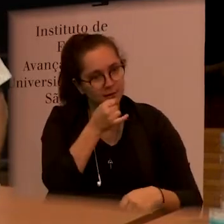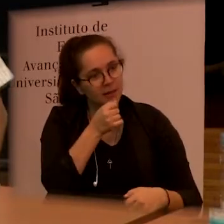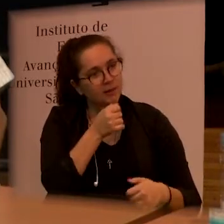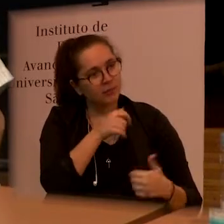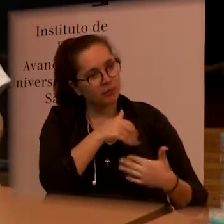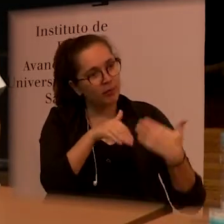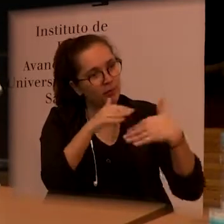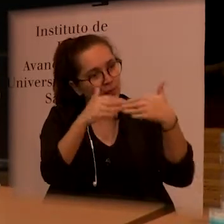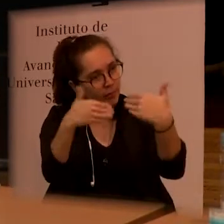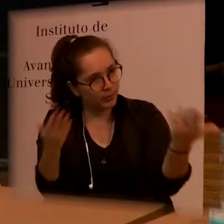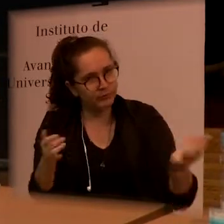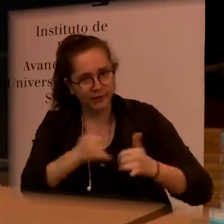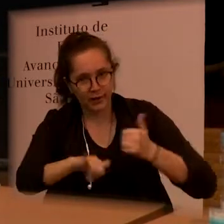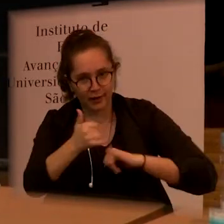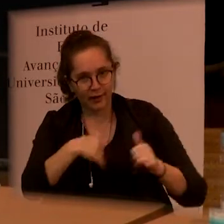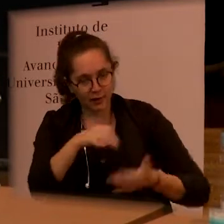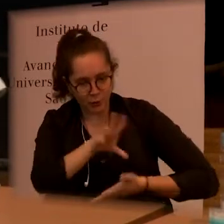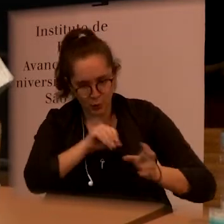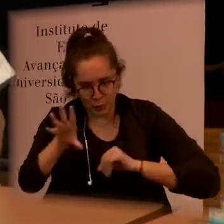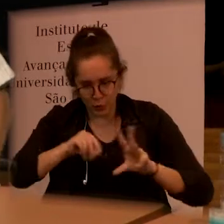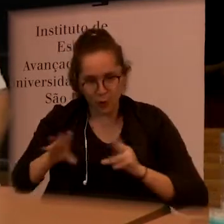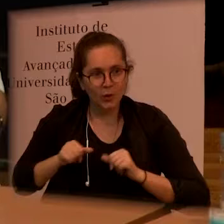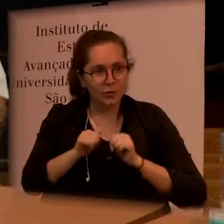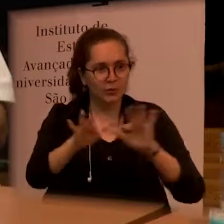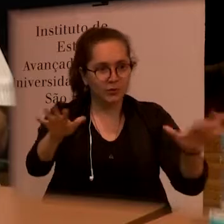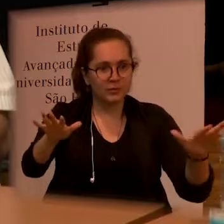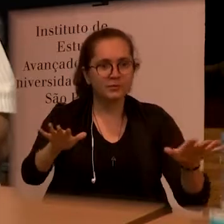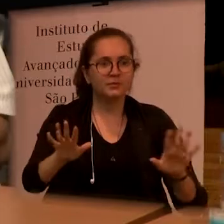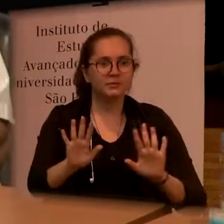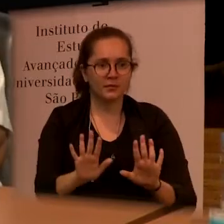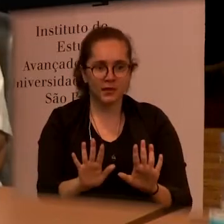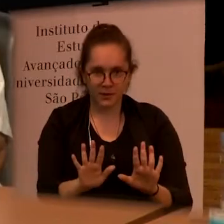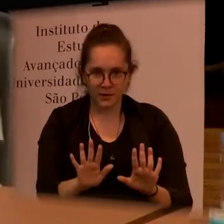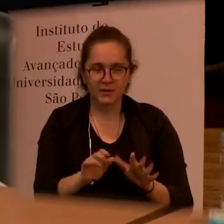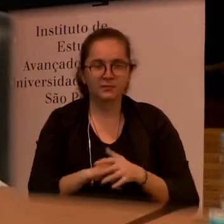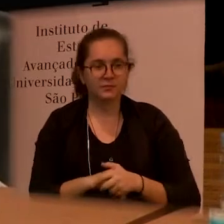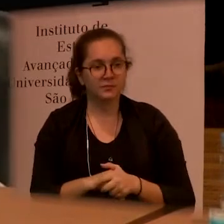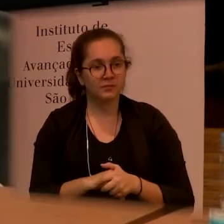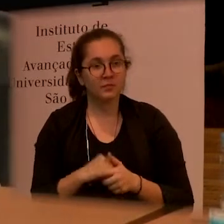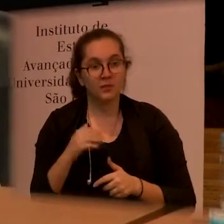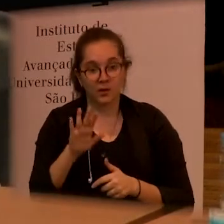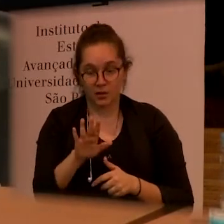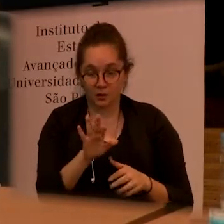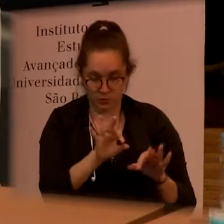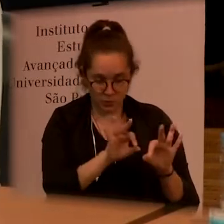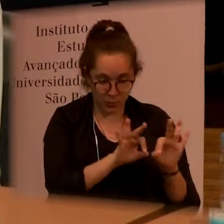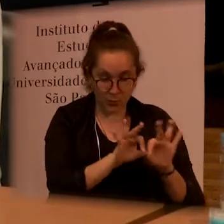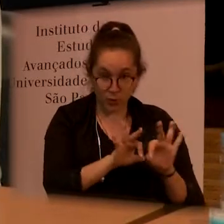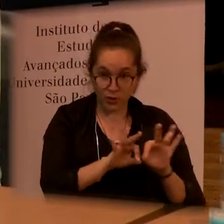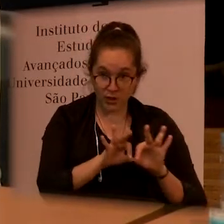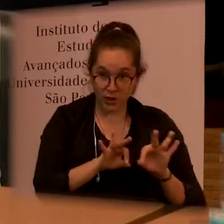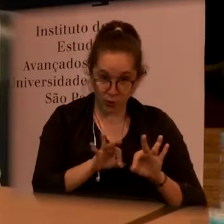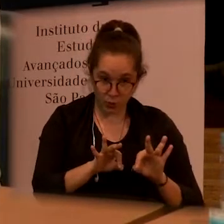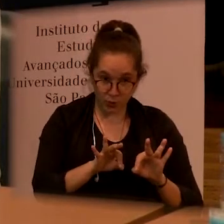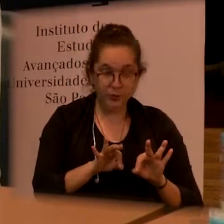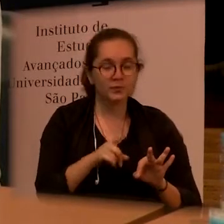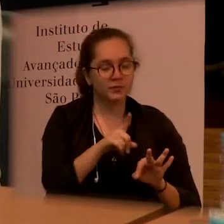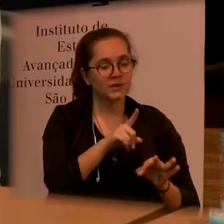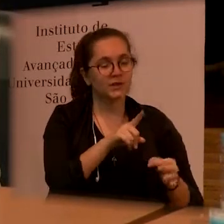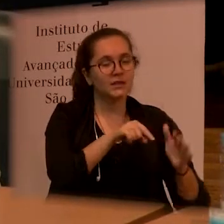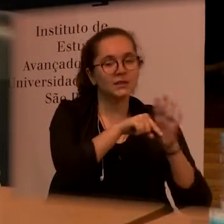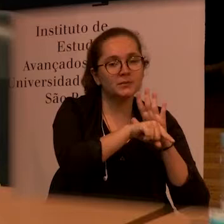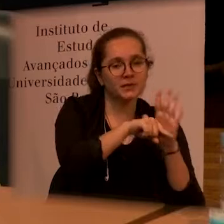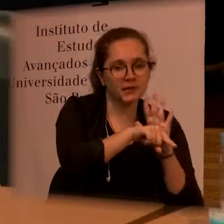electricity from it but what I feel is in research projects from these